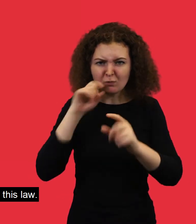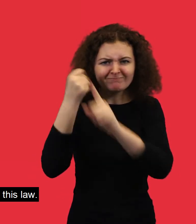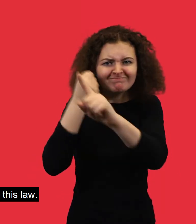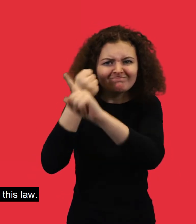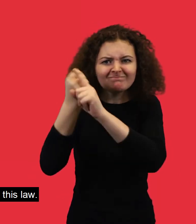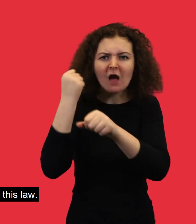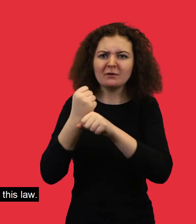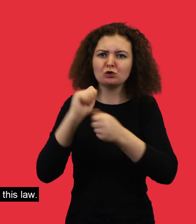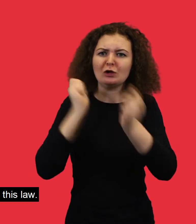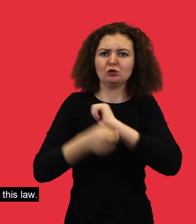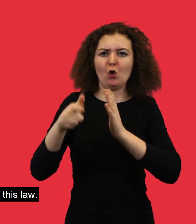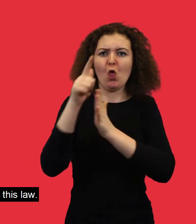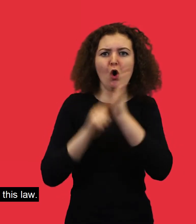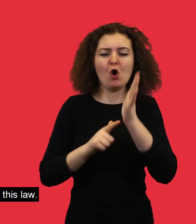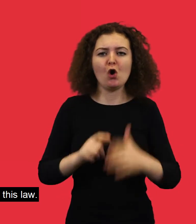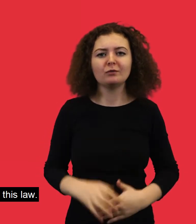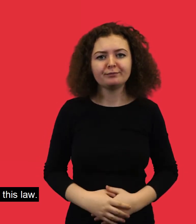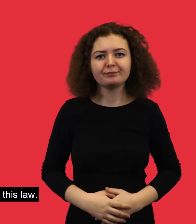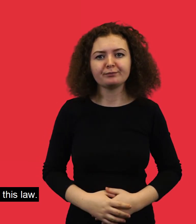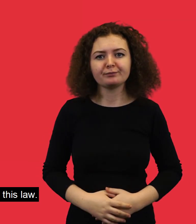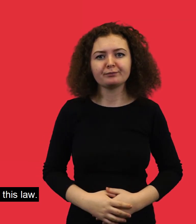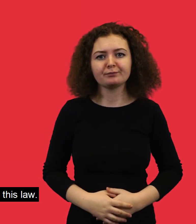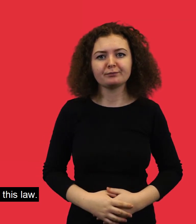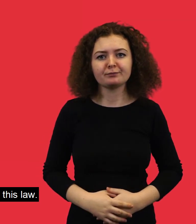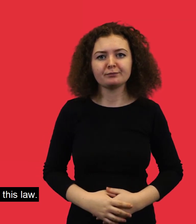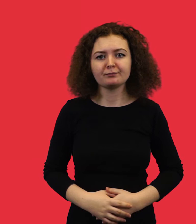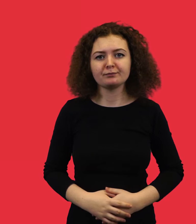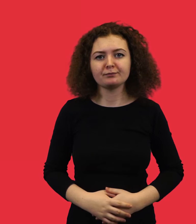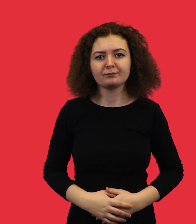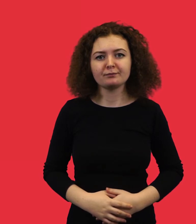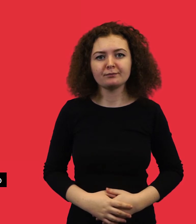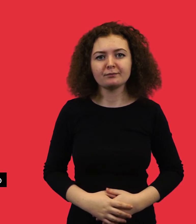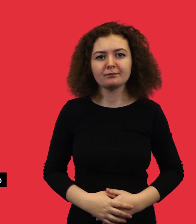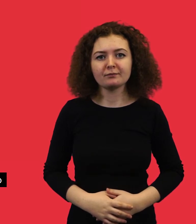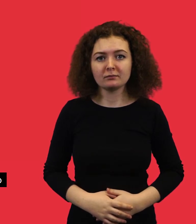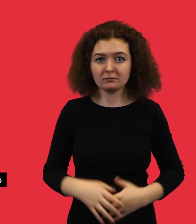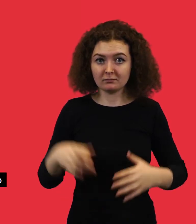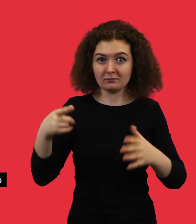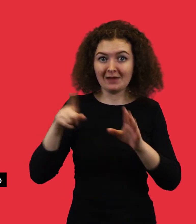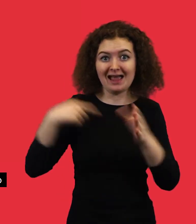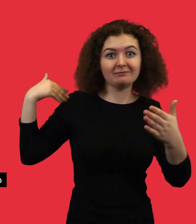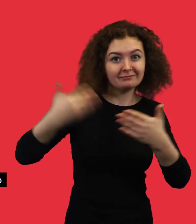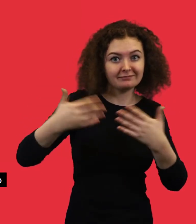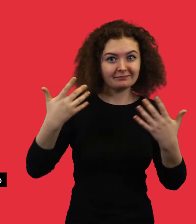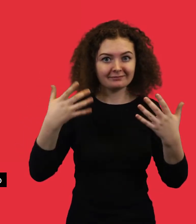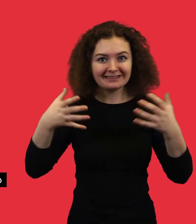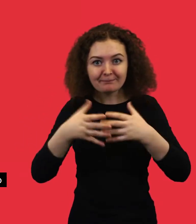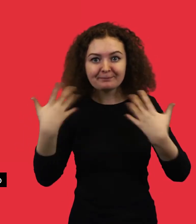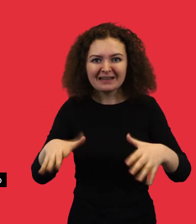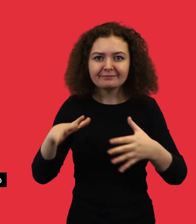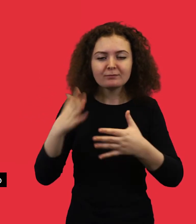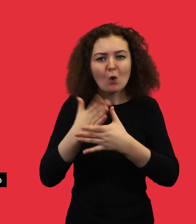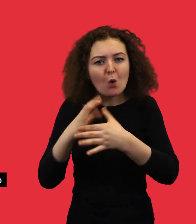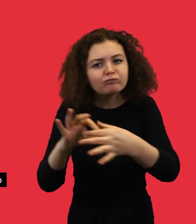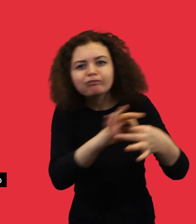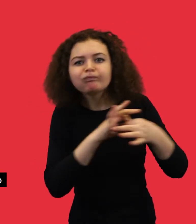keep working on getting the government to change this law. This year, the team worked with others to do research